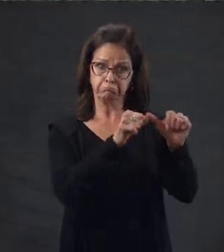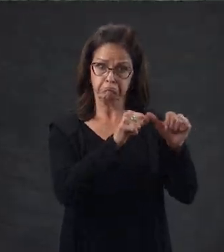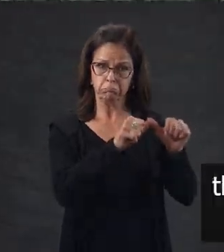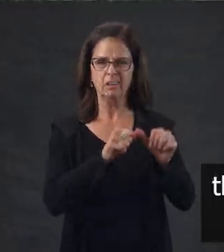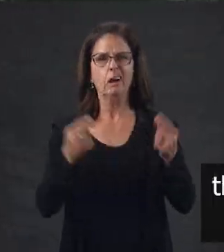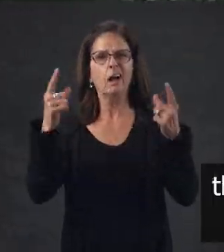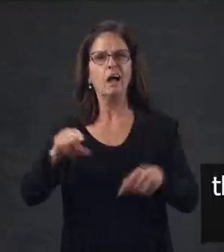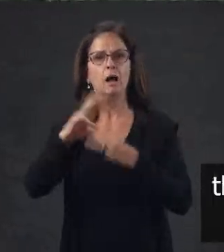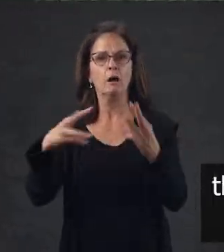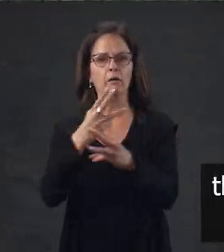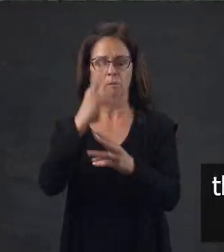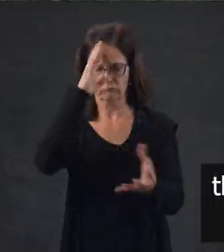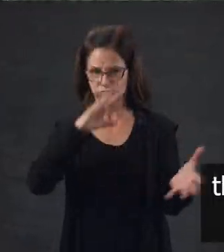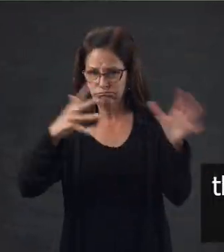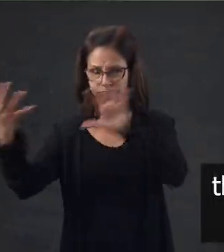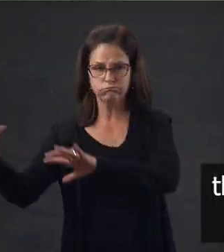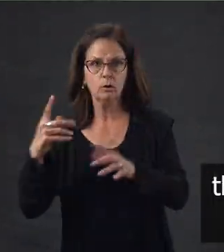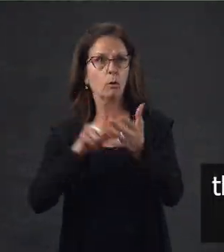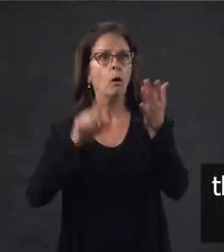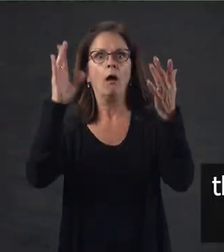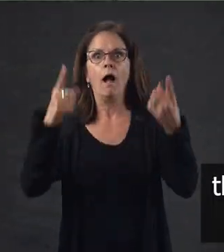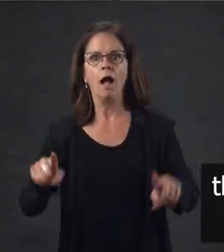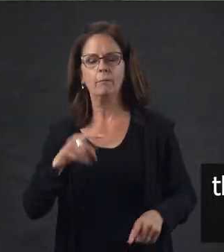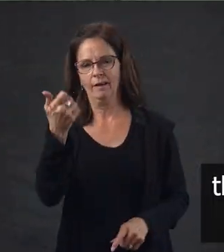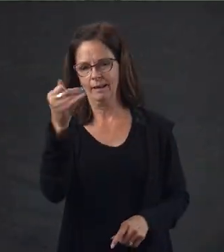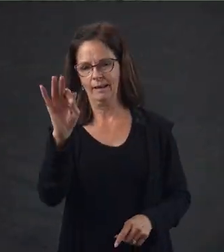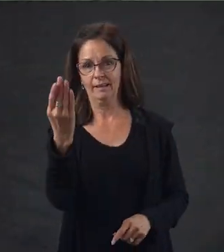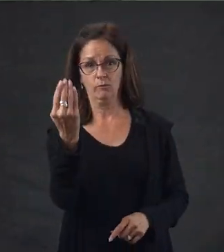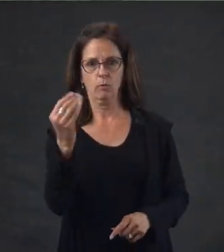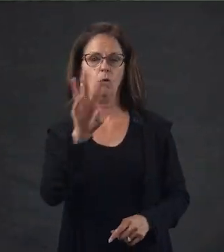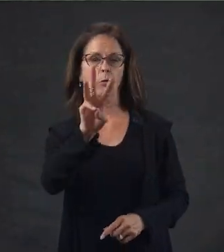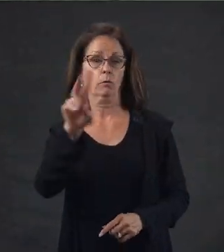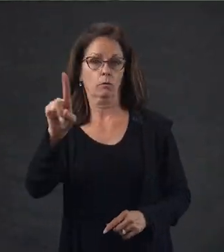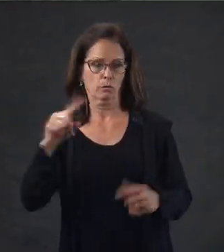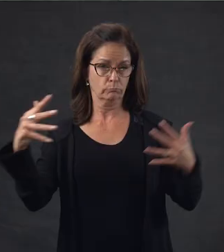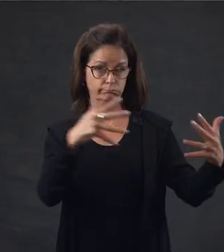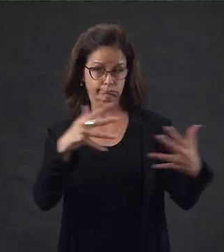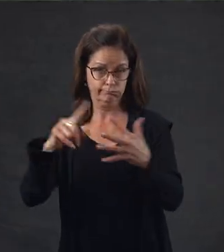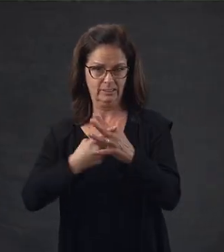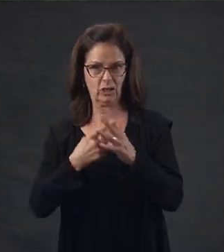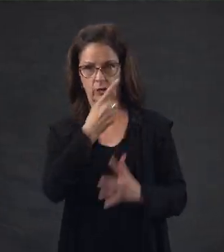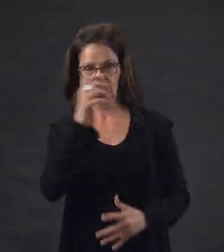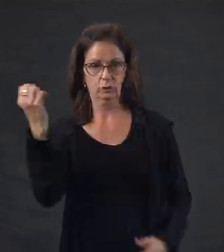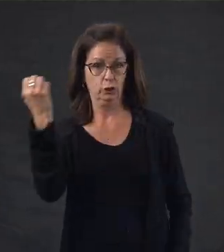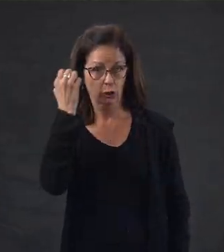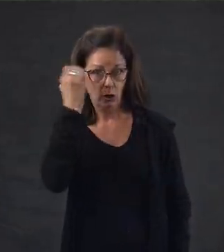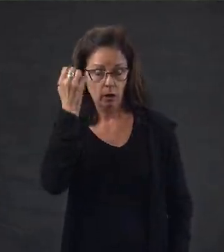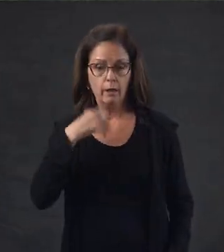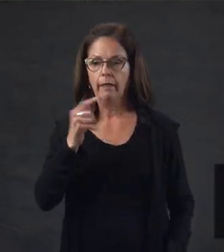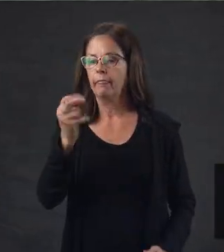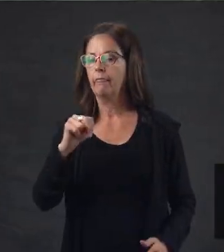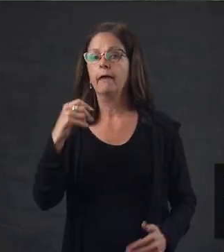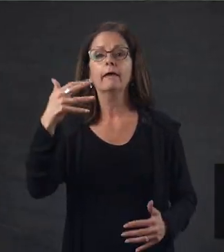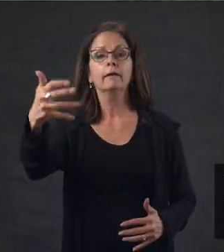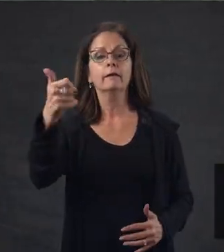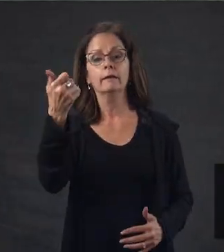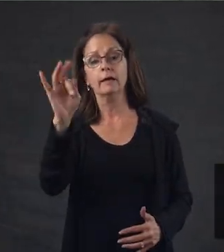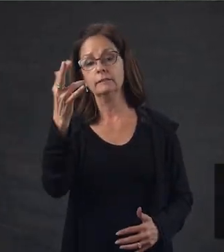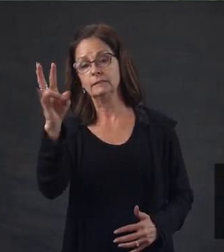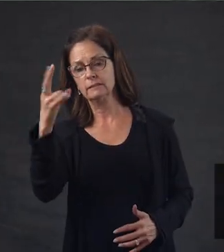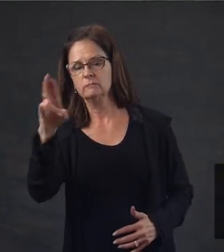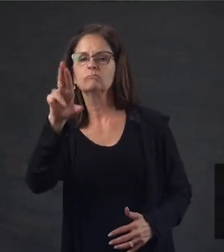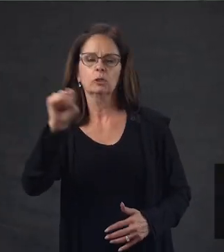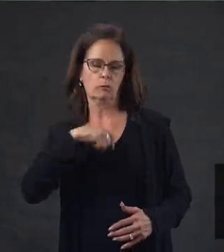steady, the world plunged into uncertainty in 1914, when World War I began in Europe. By early